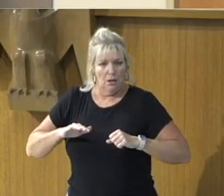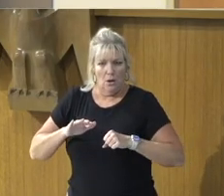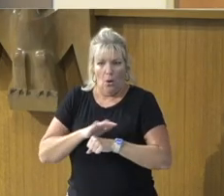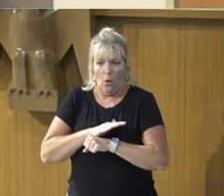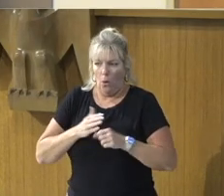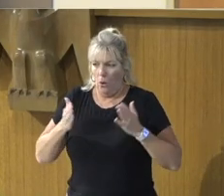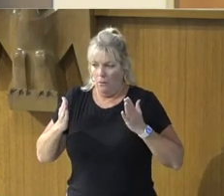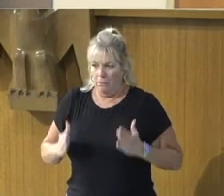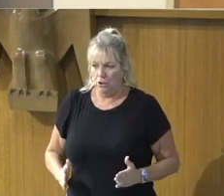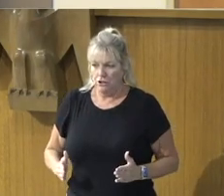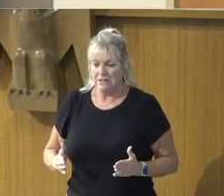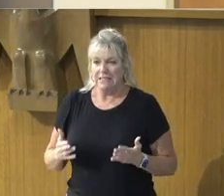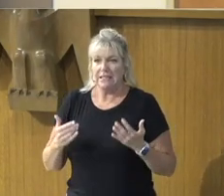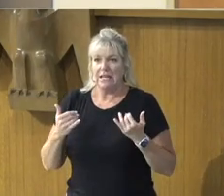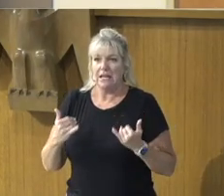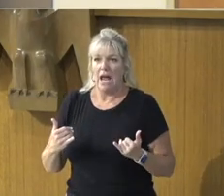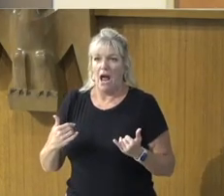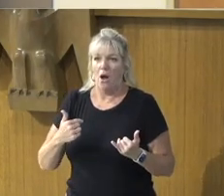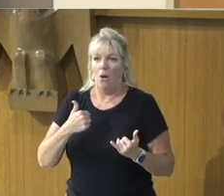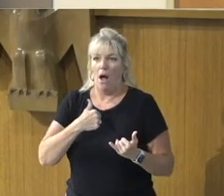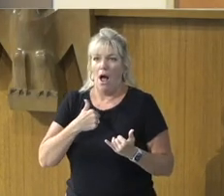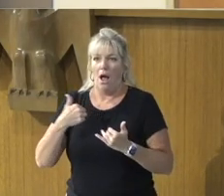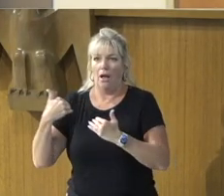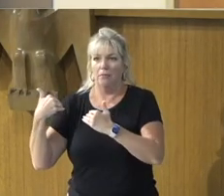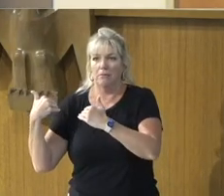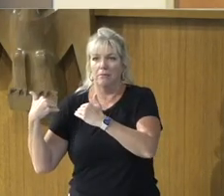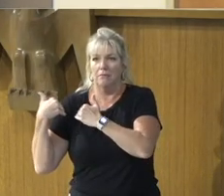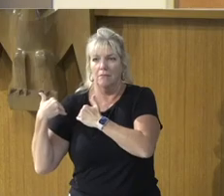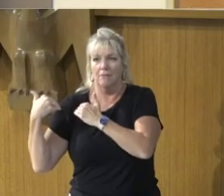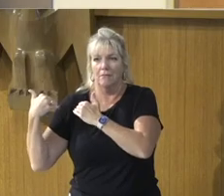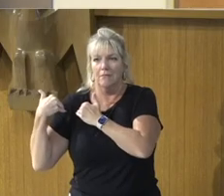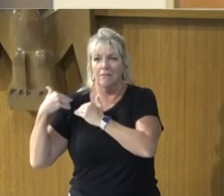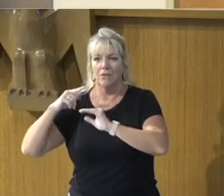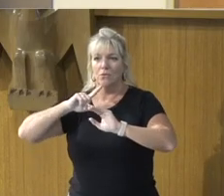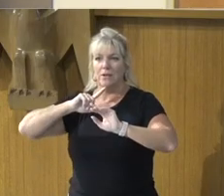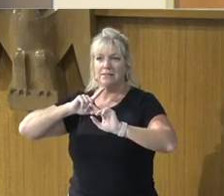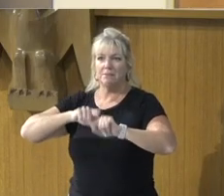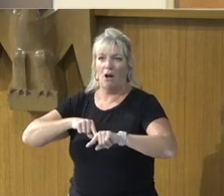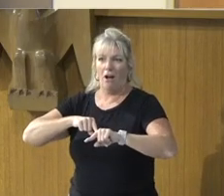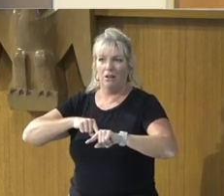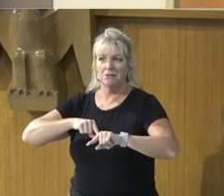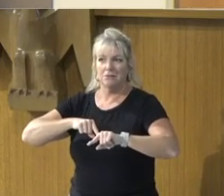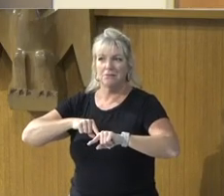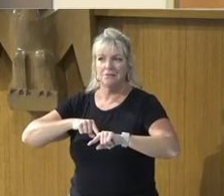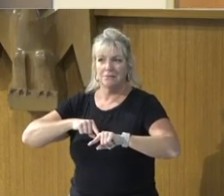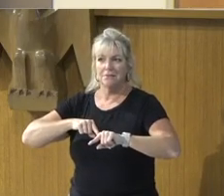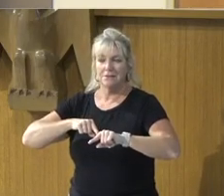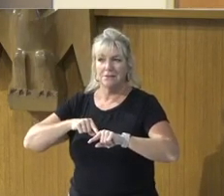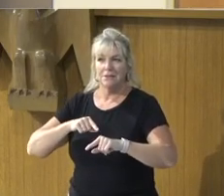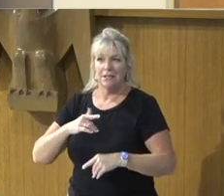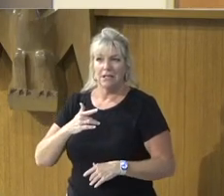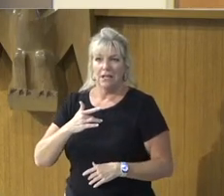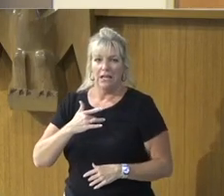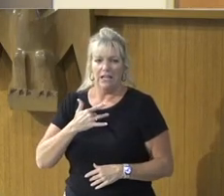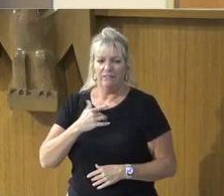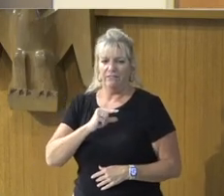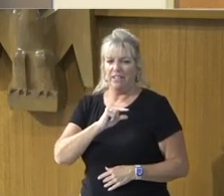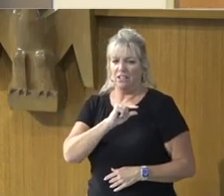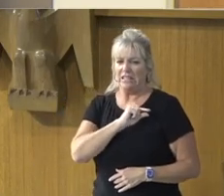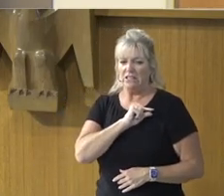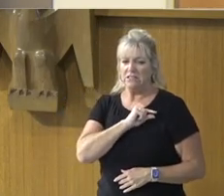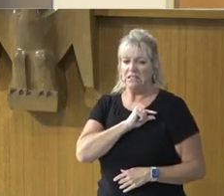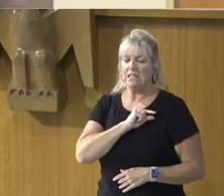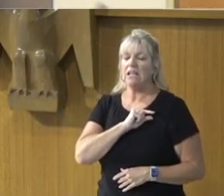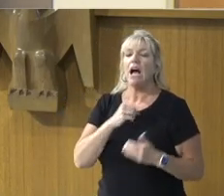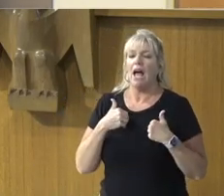Response, Able, Able, To respond, As long as I can feel, Guilty, I have an excuse,